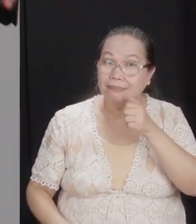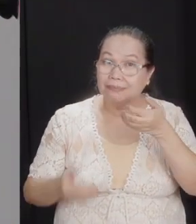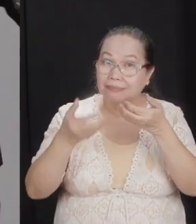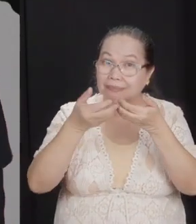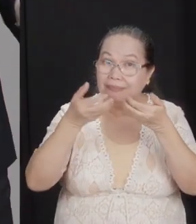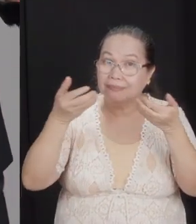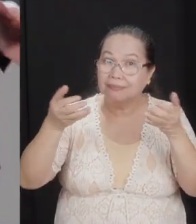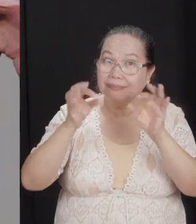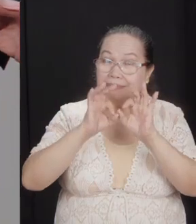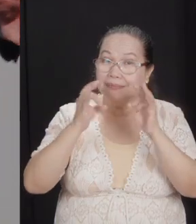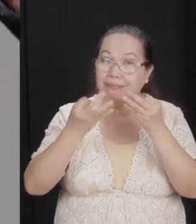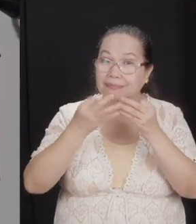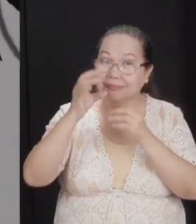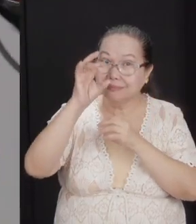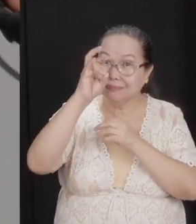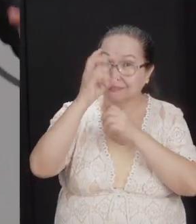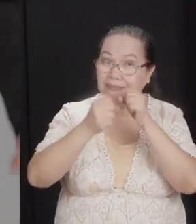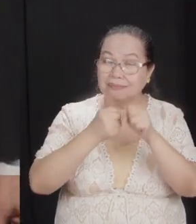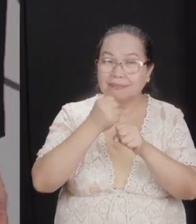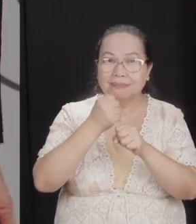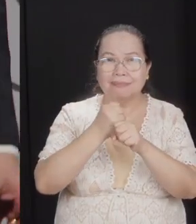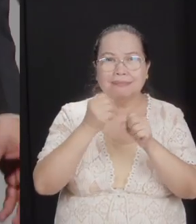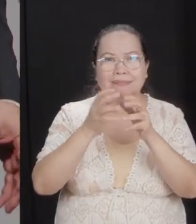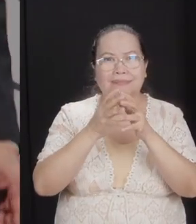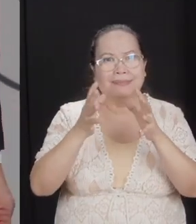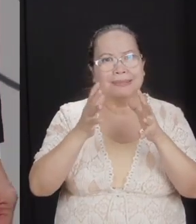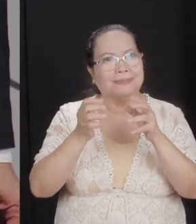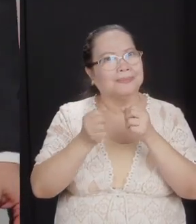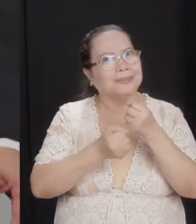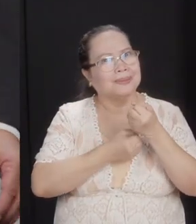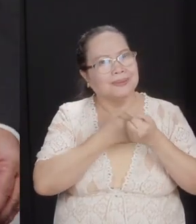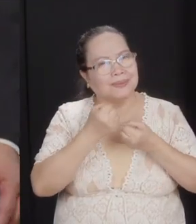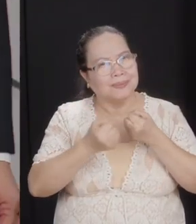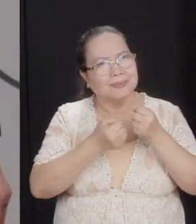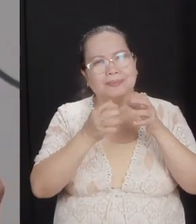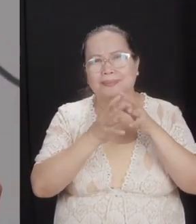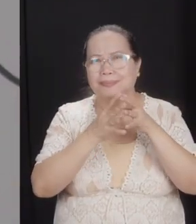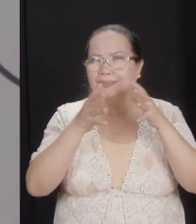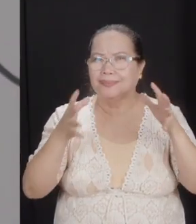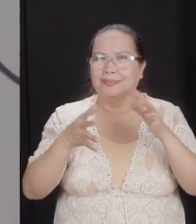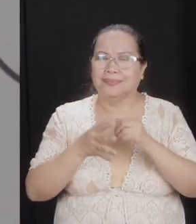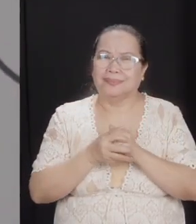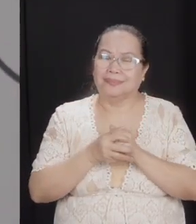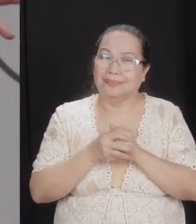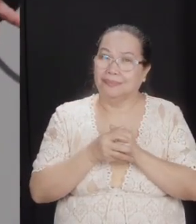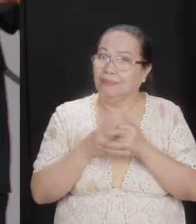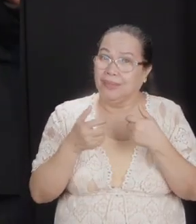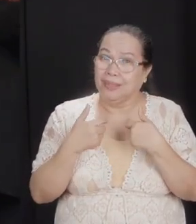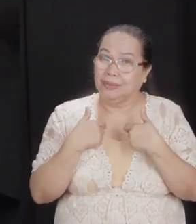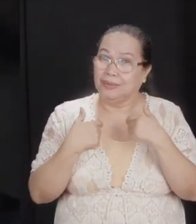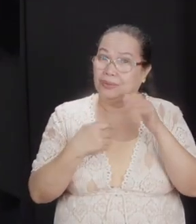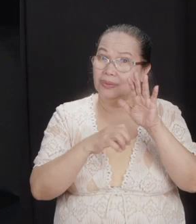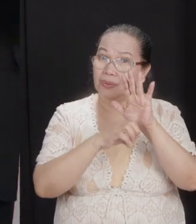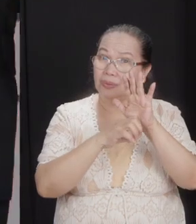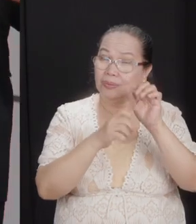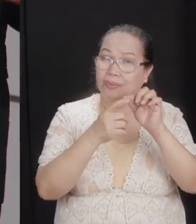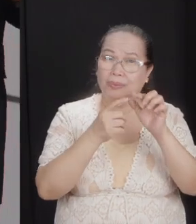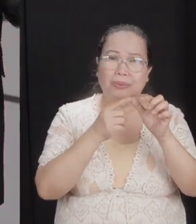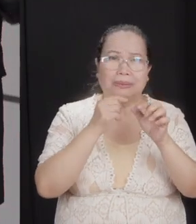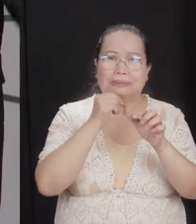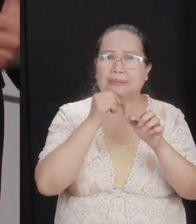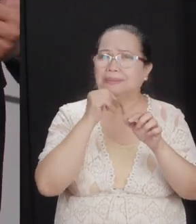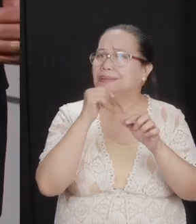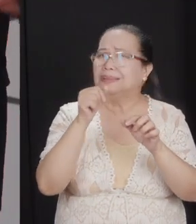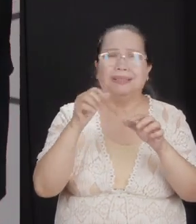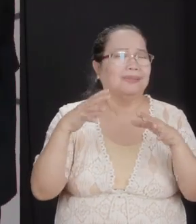family for seven years? This was not a small sacrifice, friend. This was a big one. And there's every evidence to show they did not, you know,